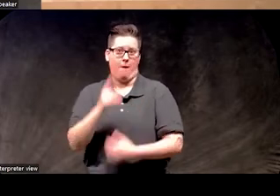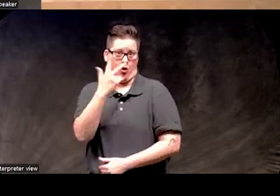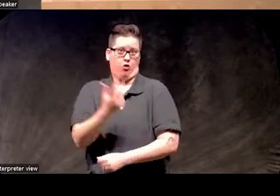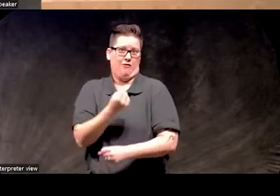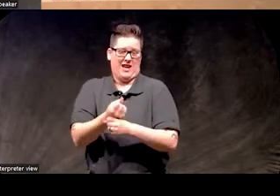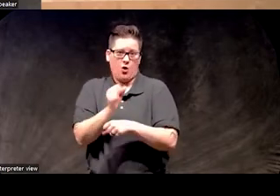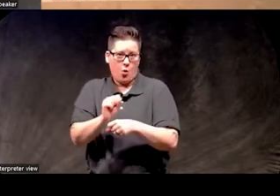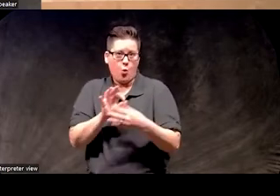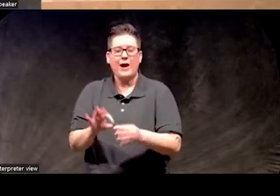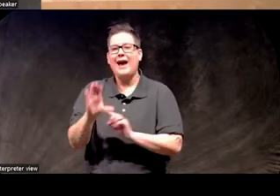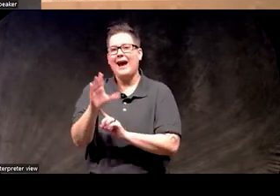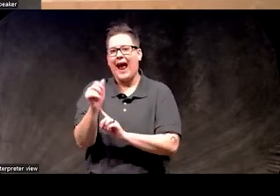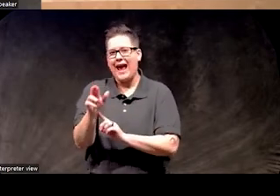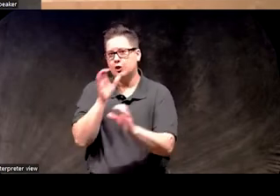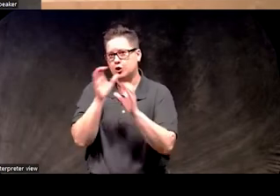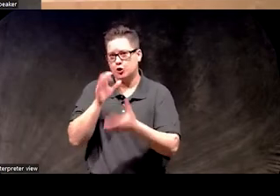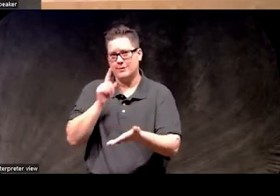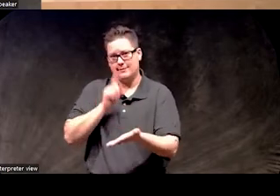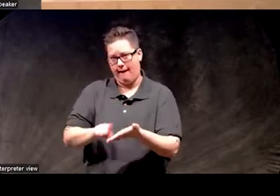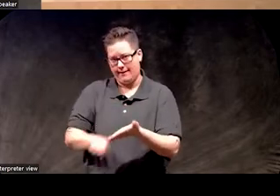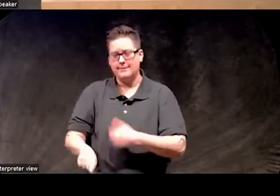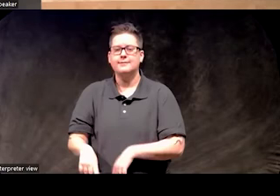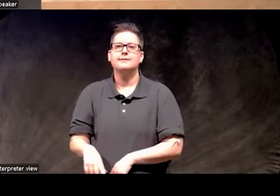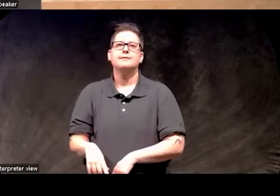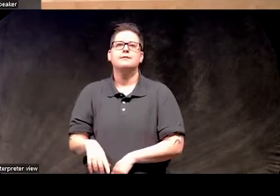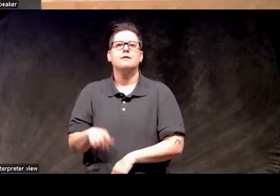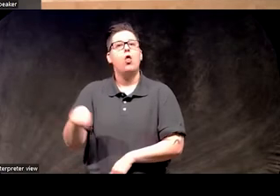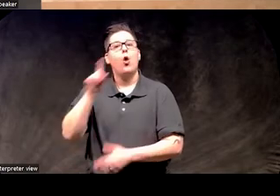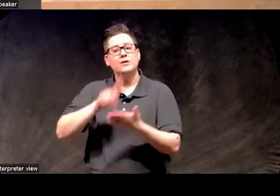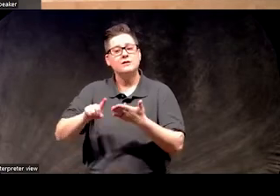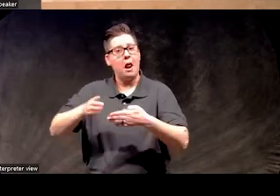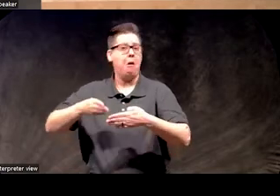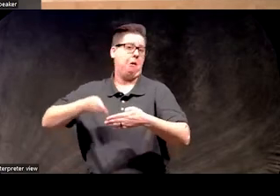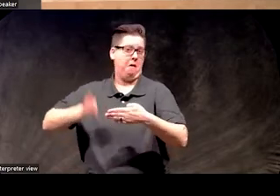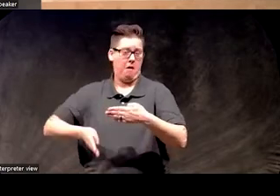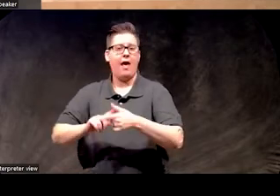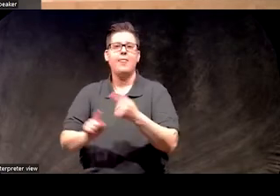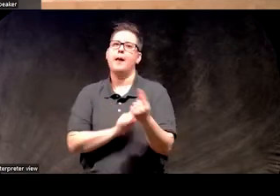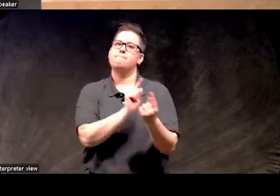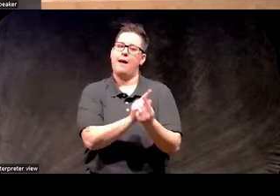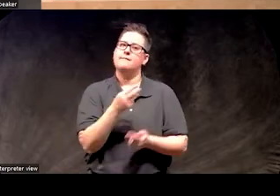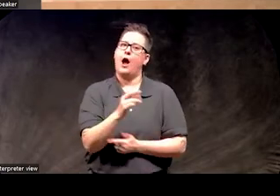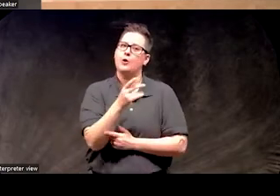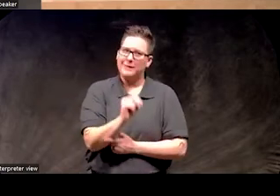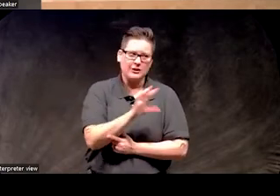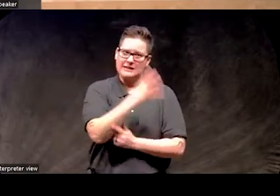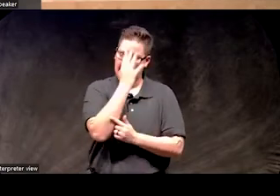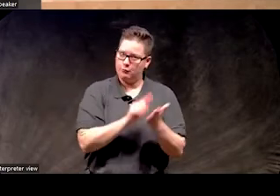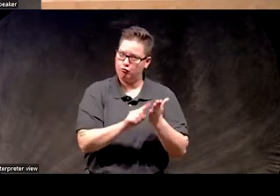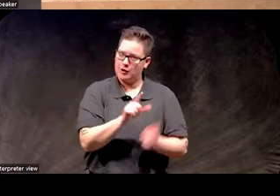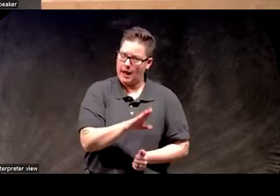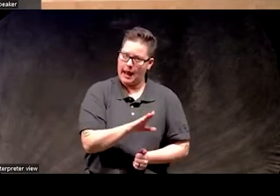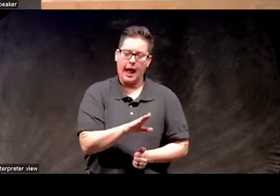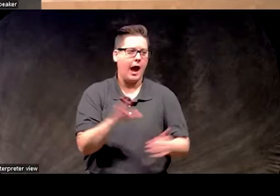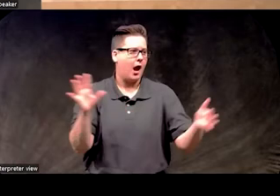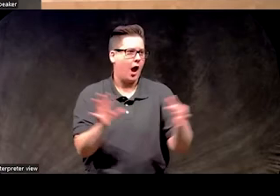years working in cancer communication studies. As these studies wrapped up, she met with Dr. Pidgeon in the sleep research lab